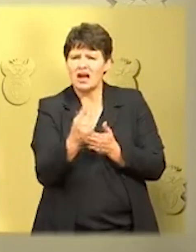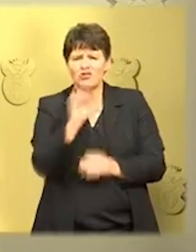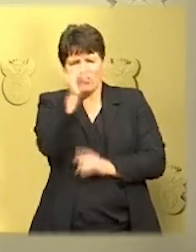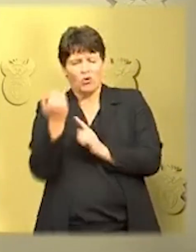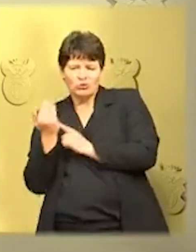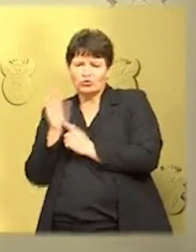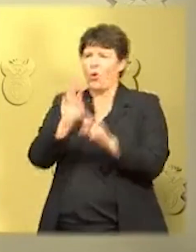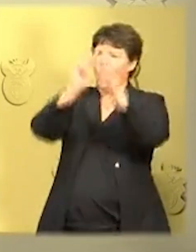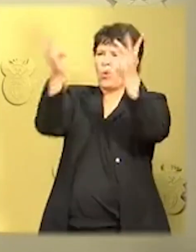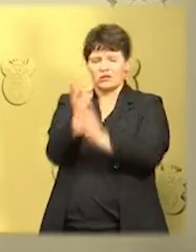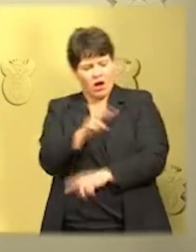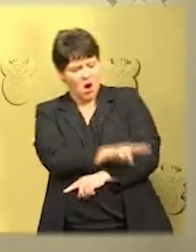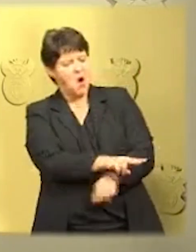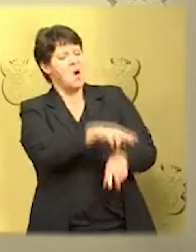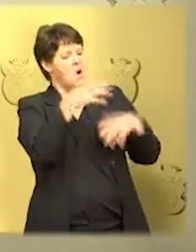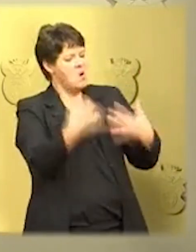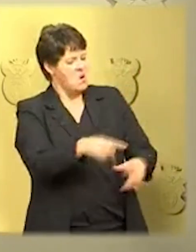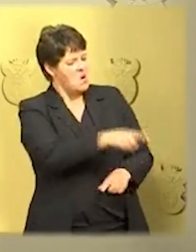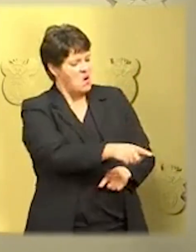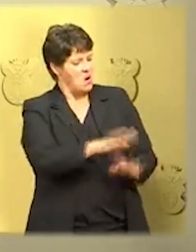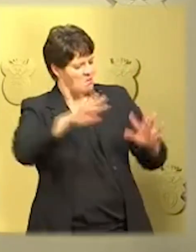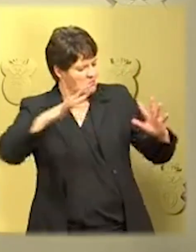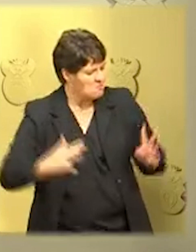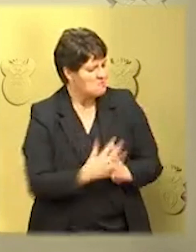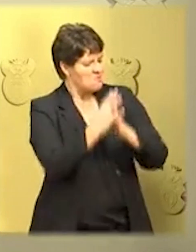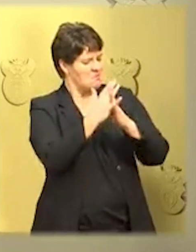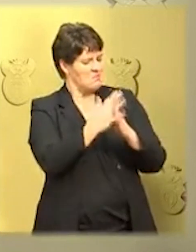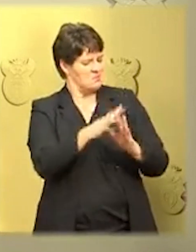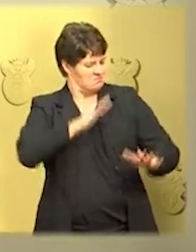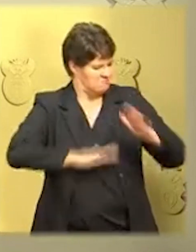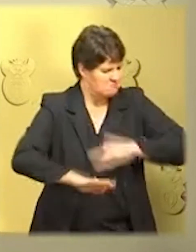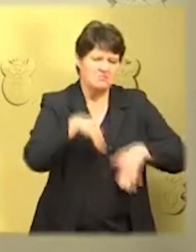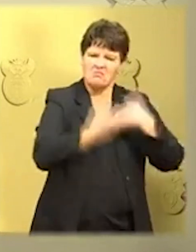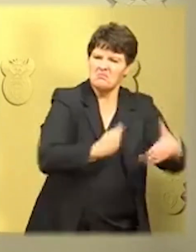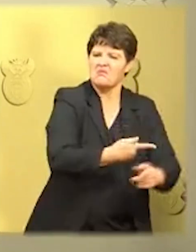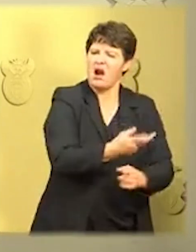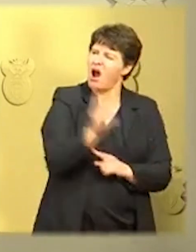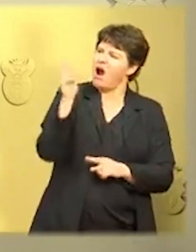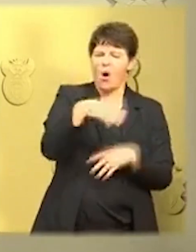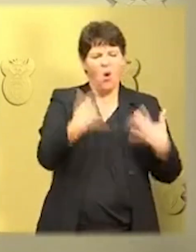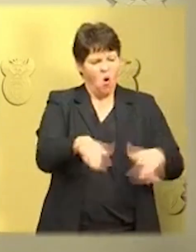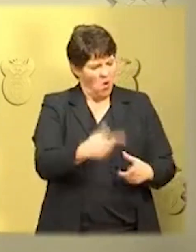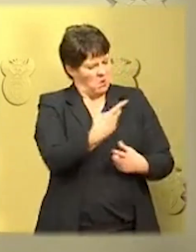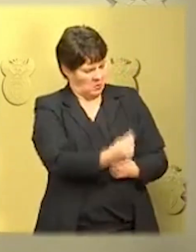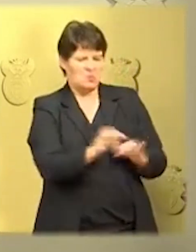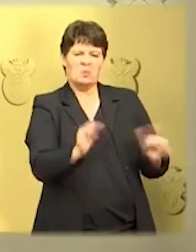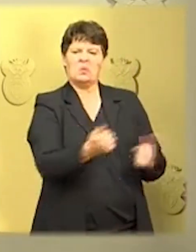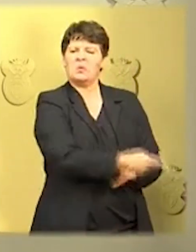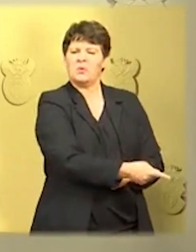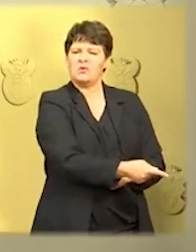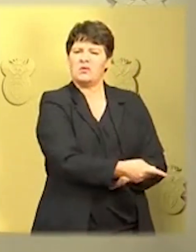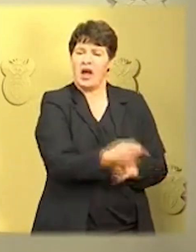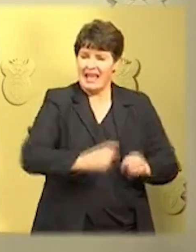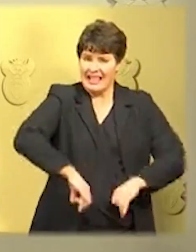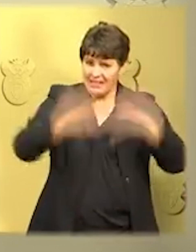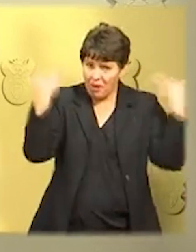courage, determination and solidarity. We must not give up now. I am asking you to